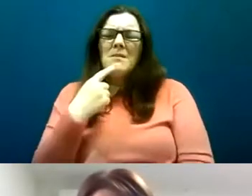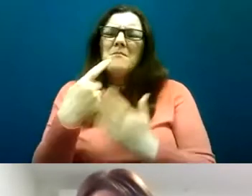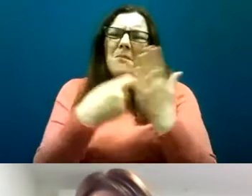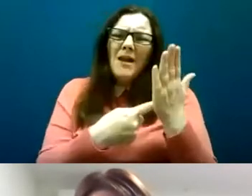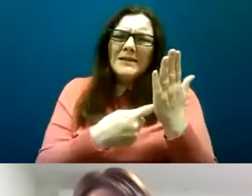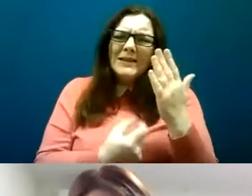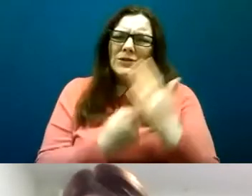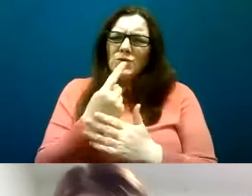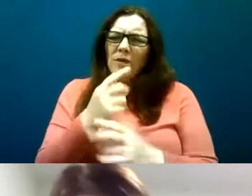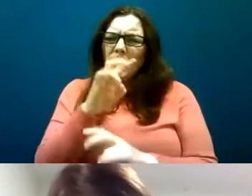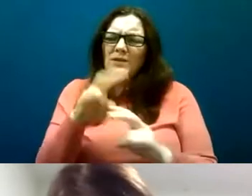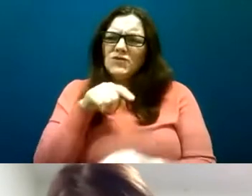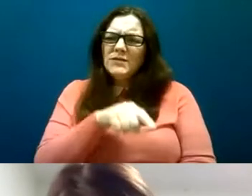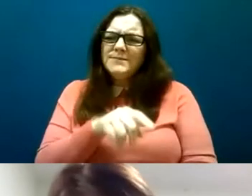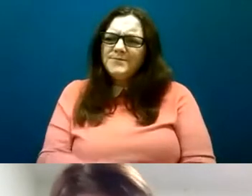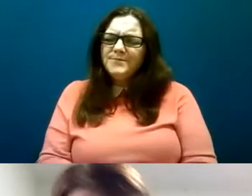have a quite particular